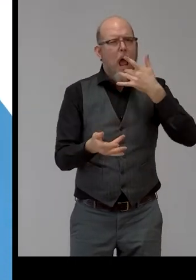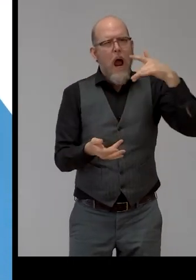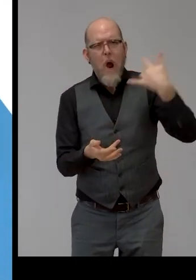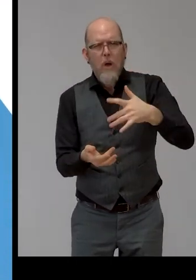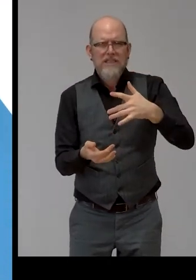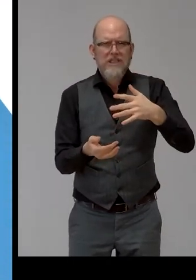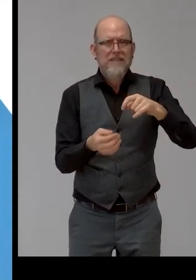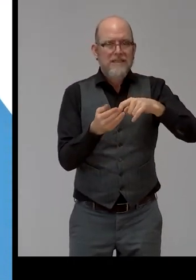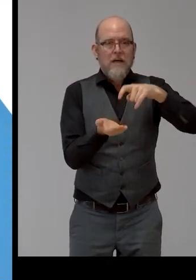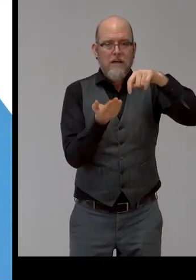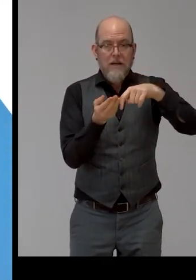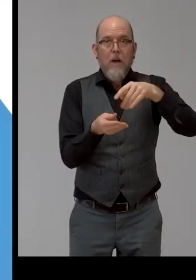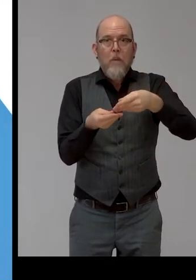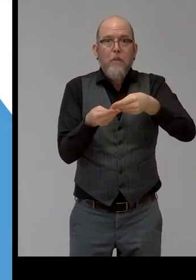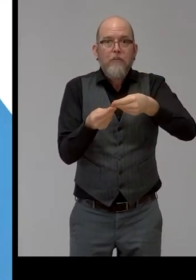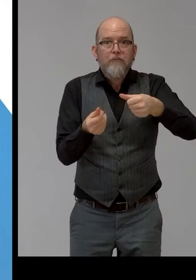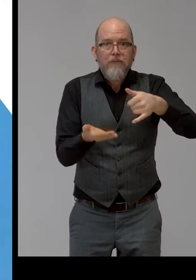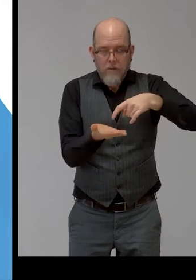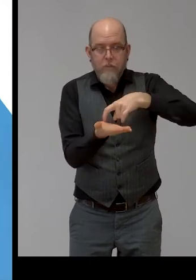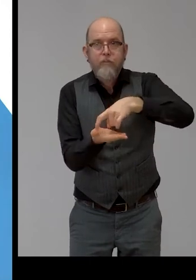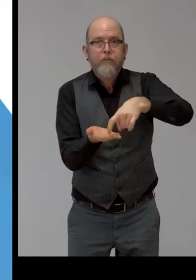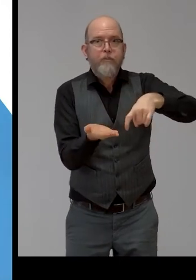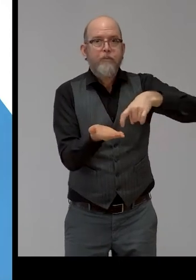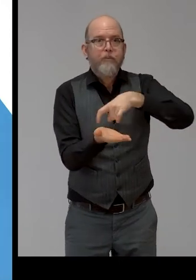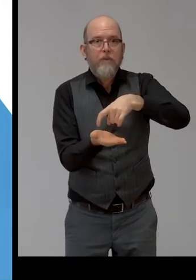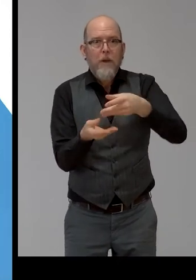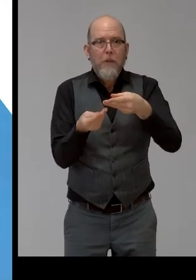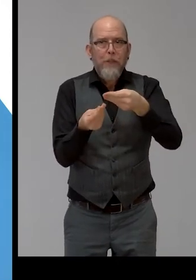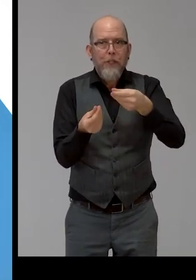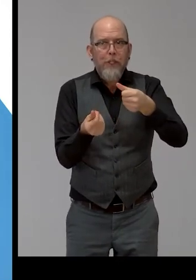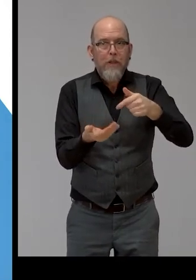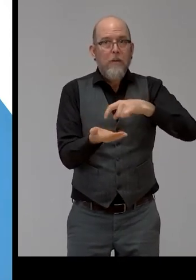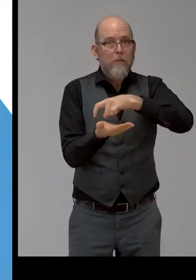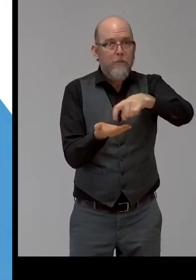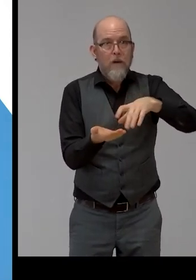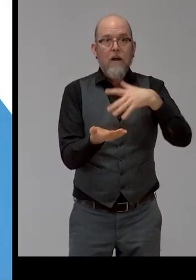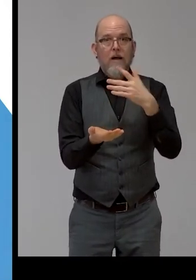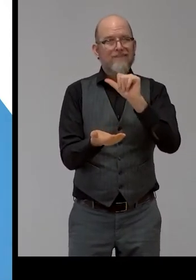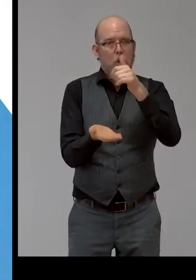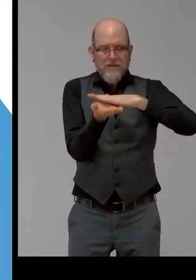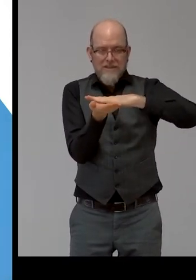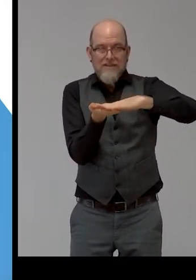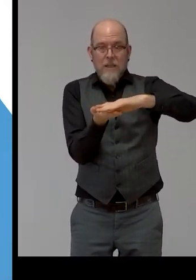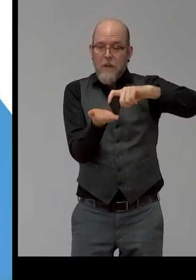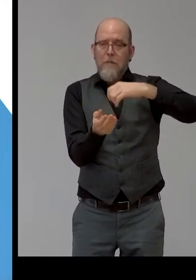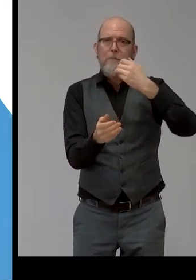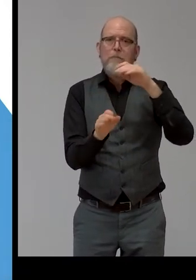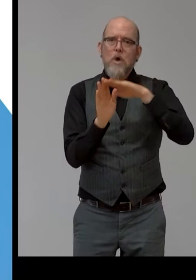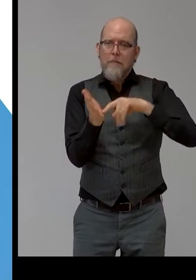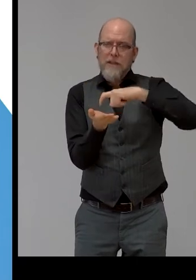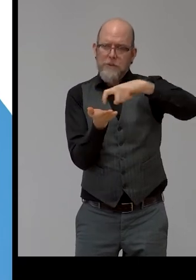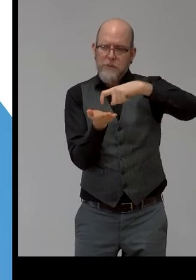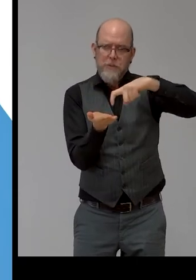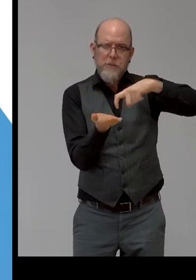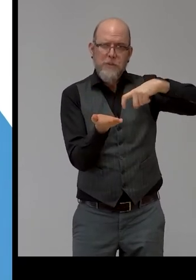heats it up so it melts. The print head then draws the outline of the first slice with the melted filament and fills it in.